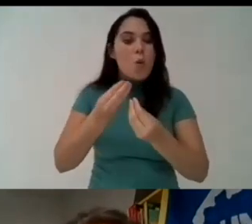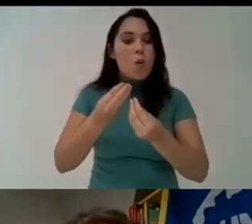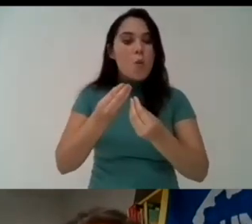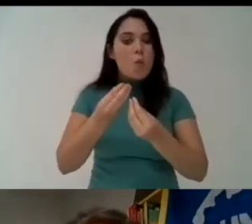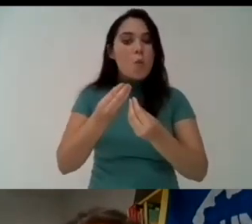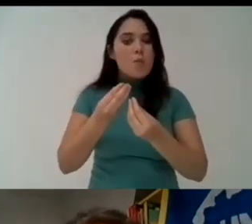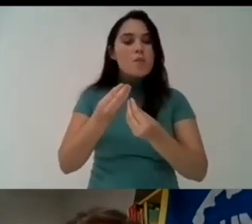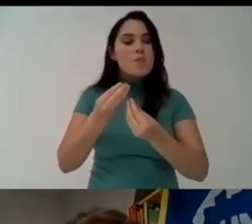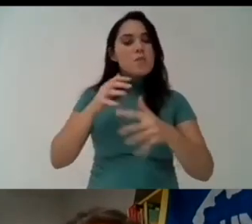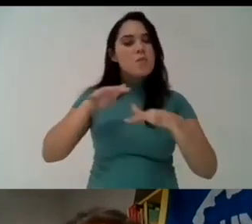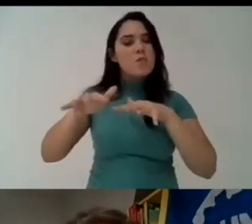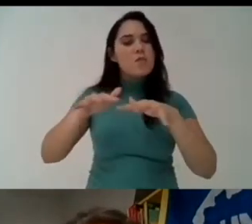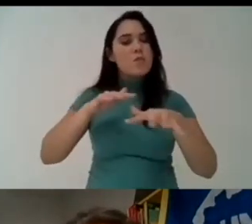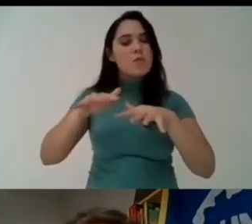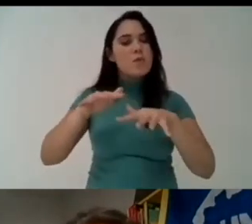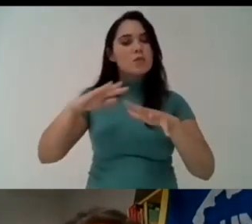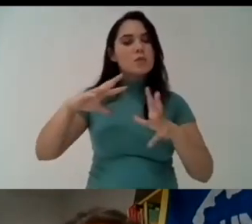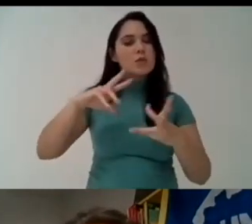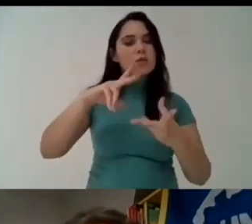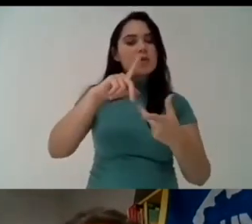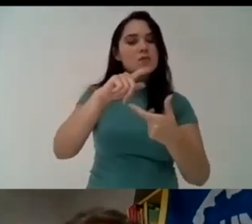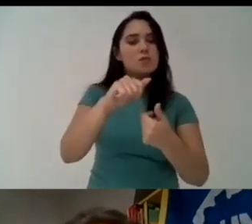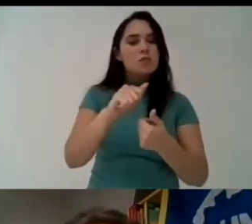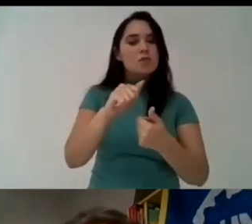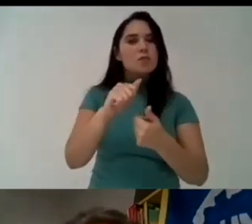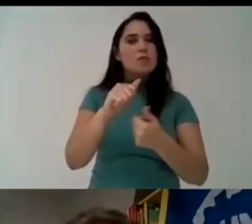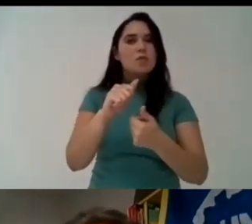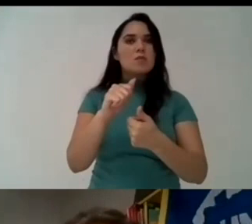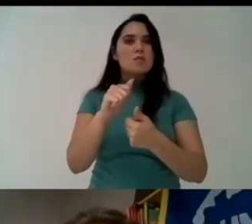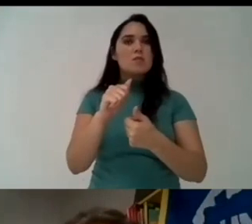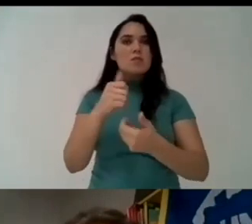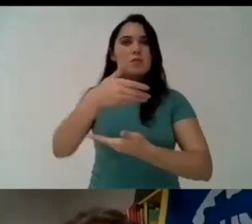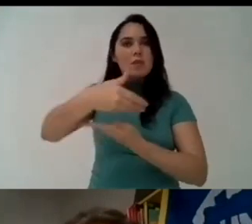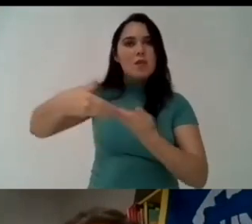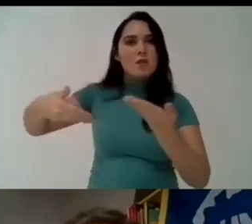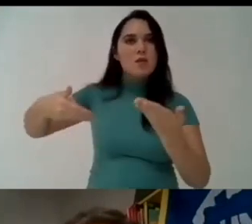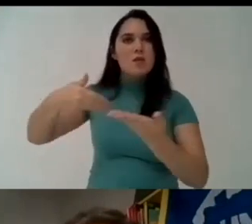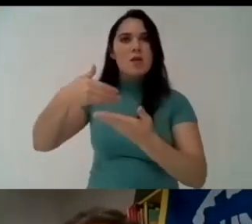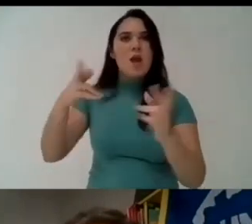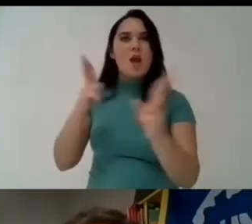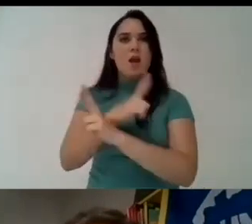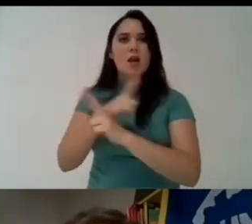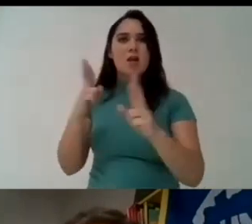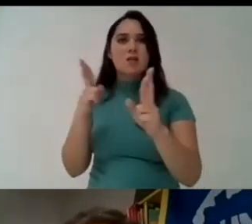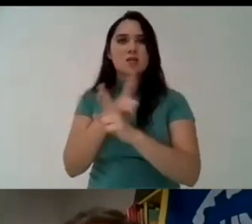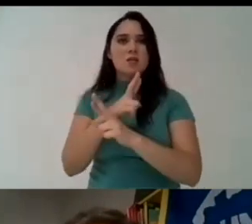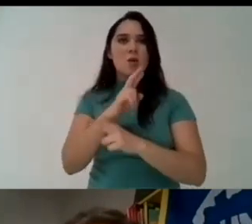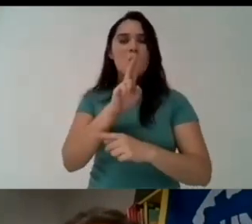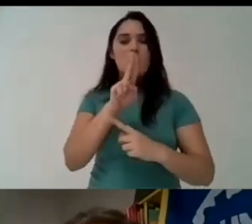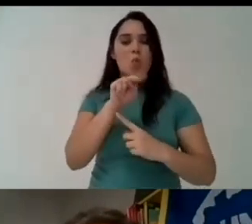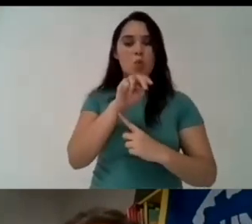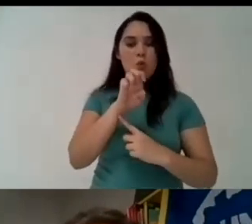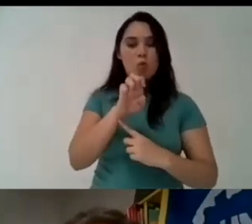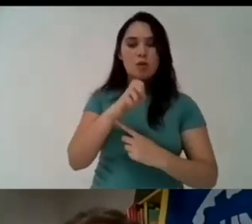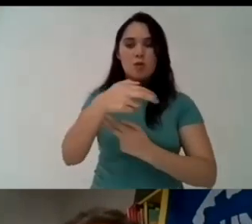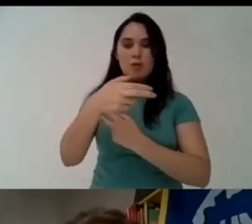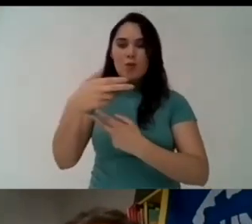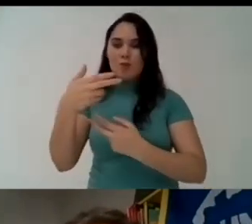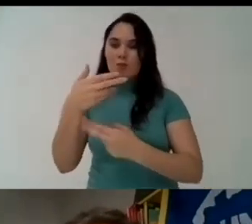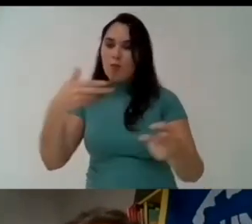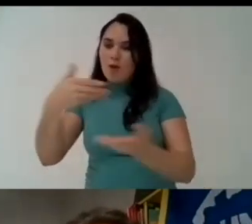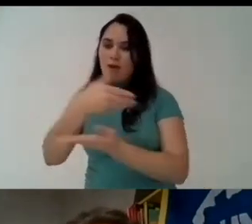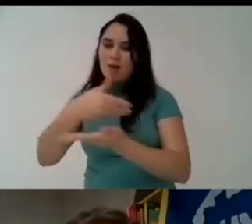the una and e can defend the interest of the indigenous the brazilian indigenous